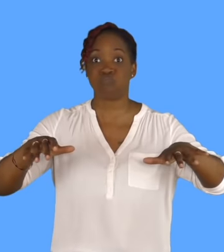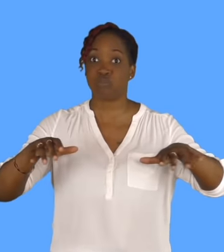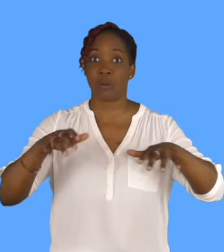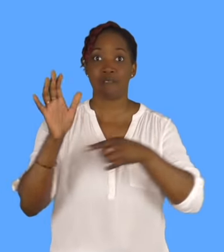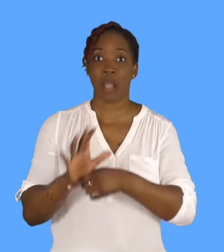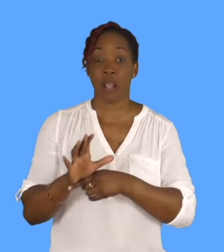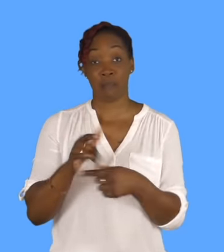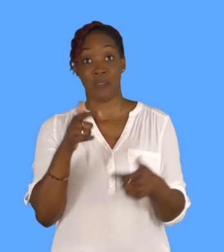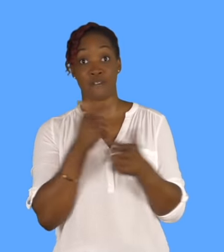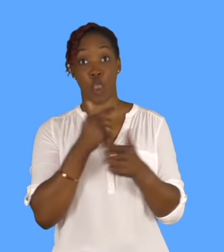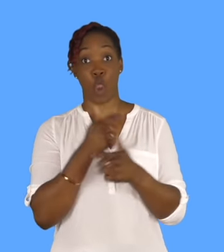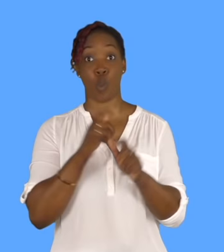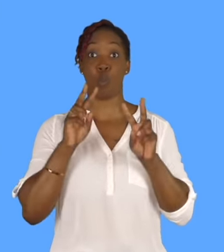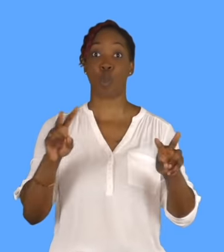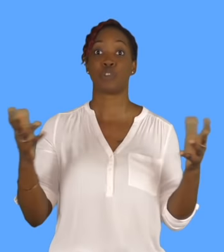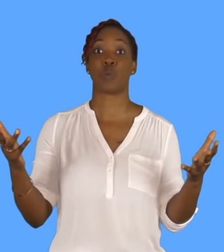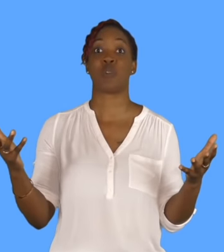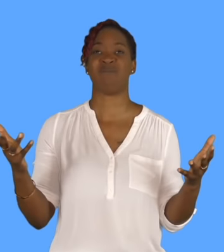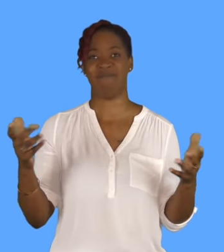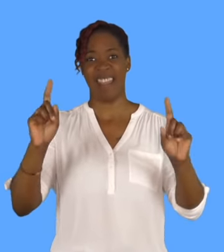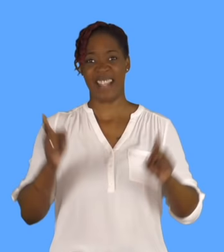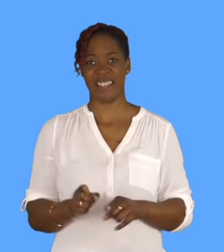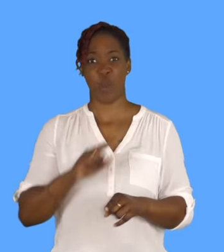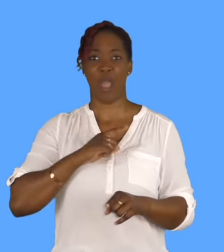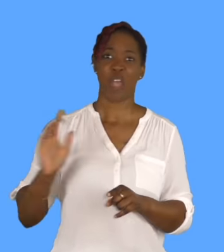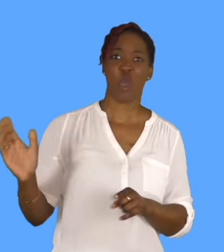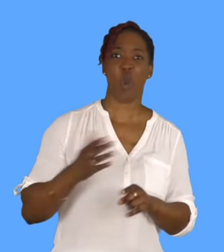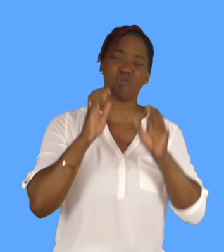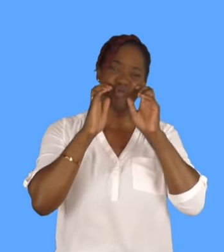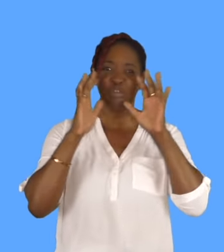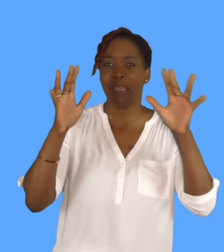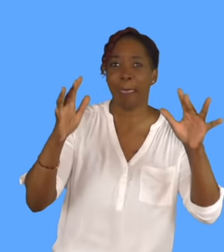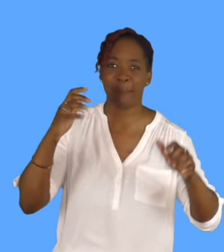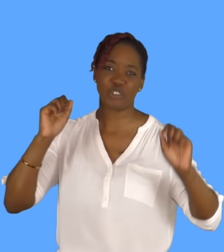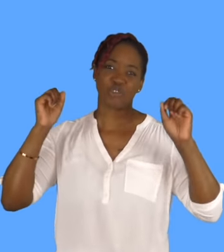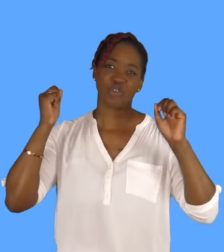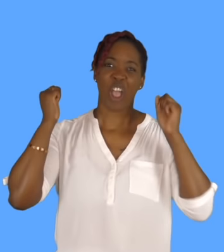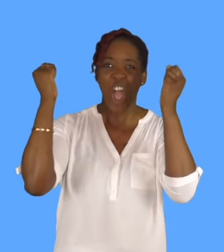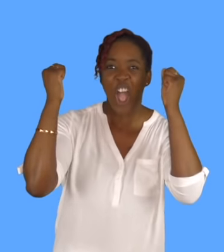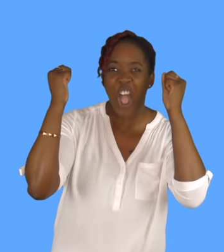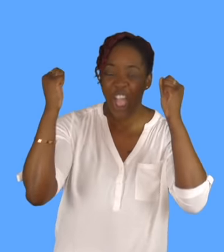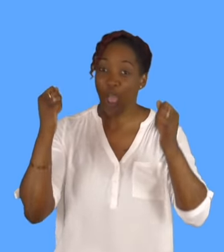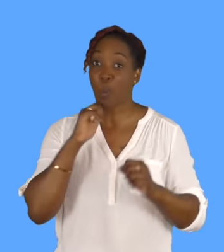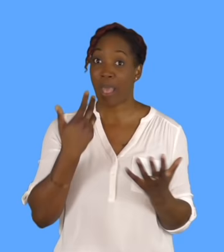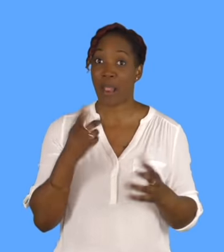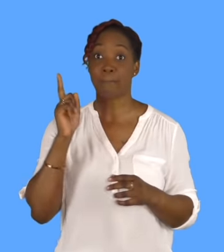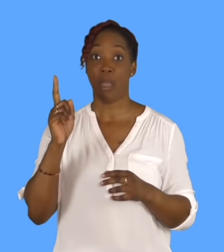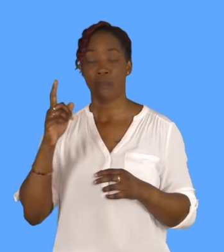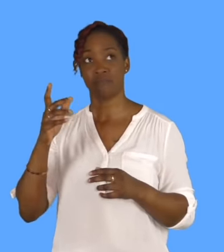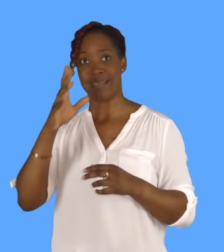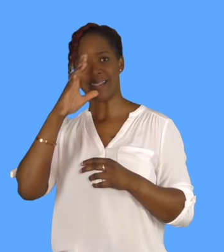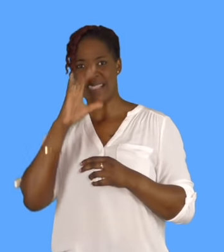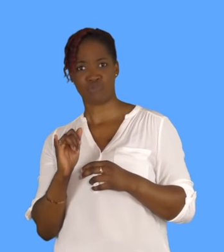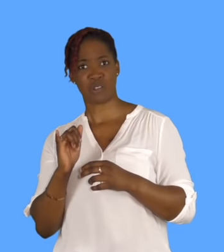everyone's screaming and everyone's cheering and I love the energy. But if it's a film that, a serious film, I really am invested and I'm watching it because